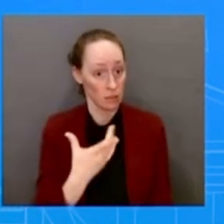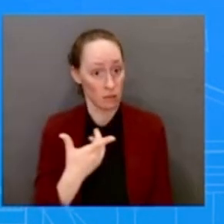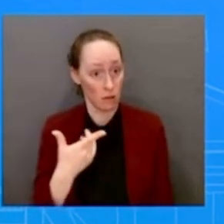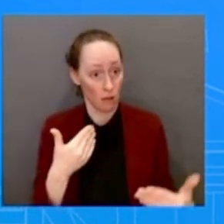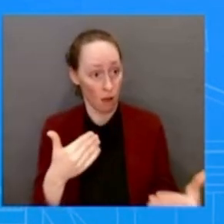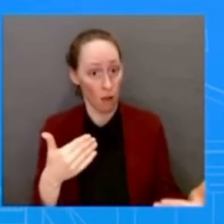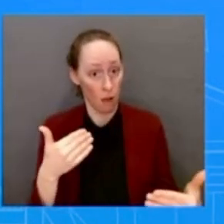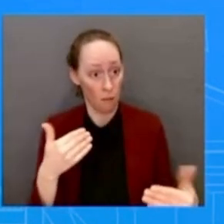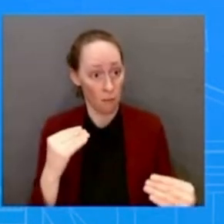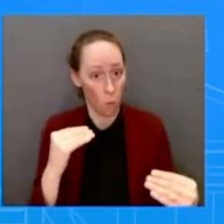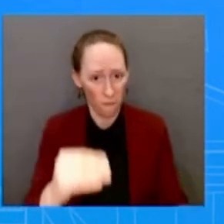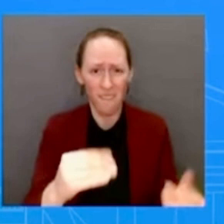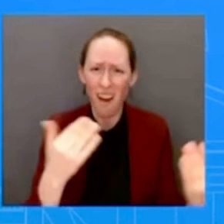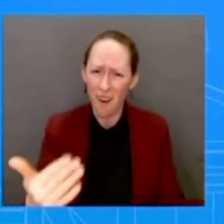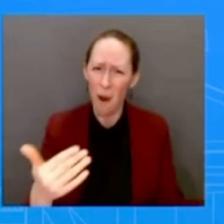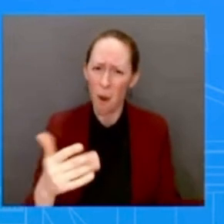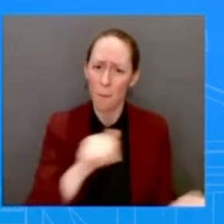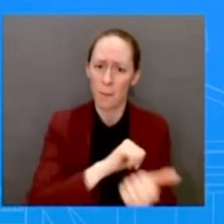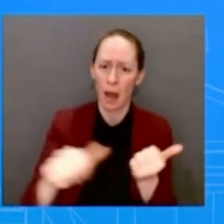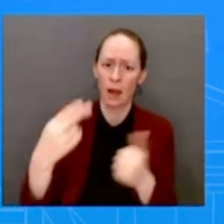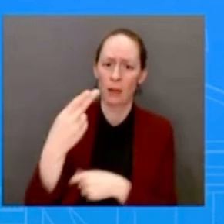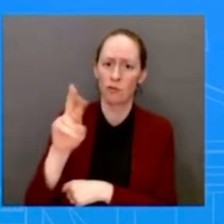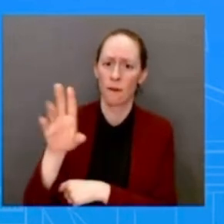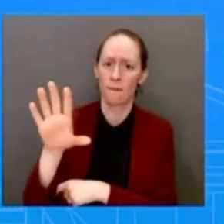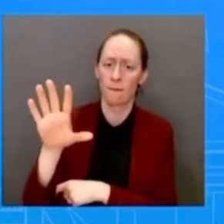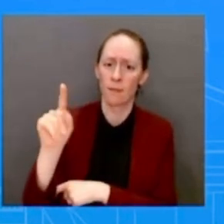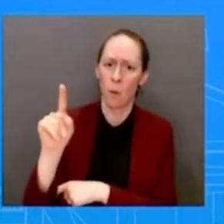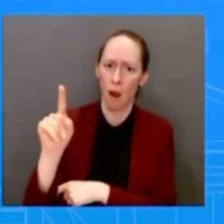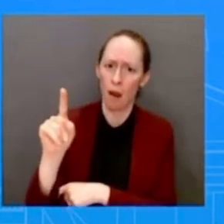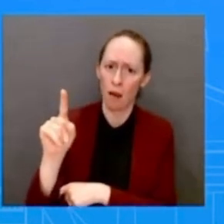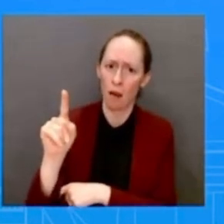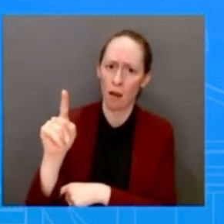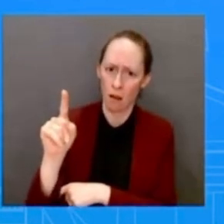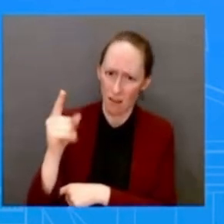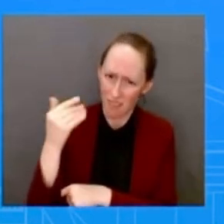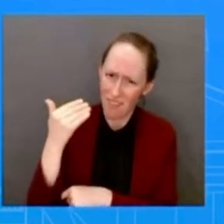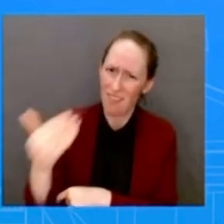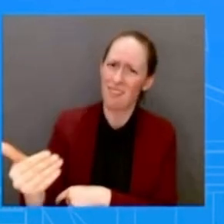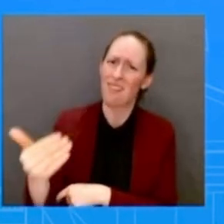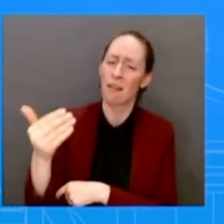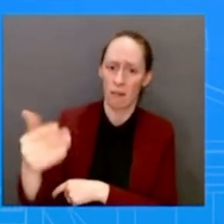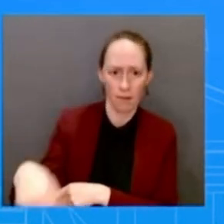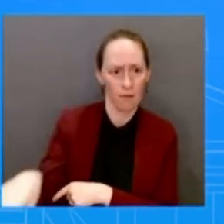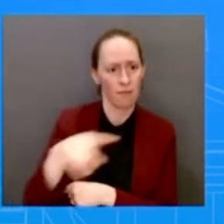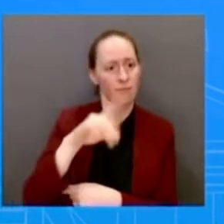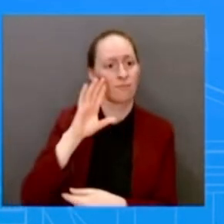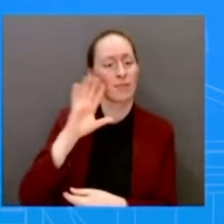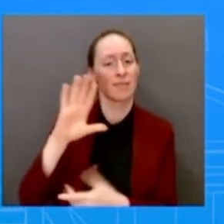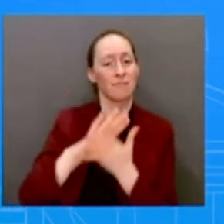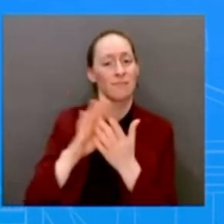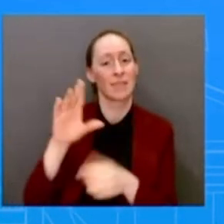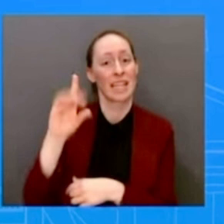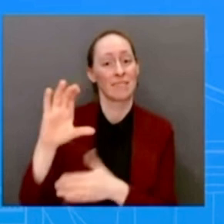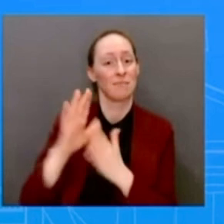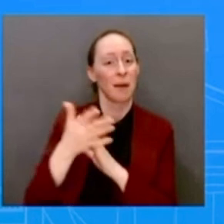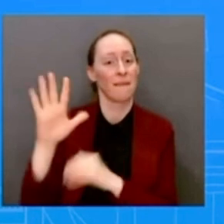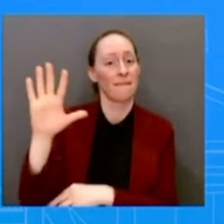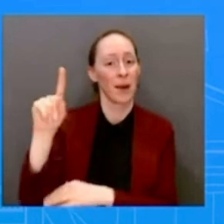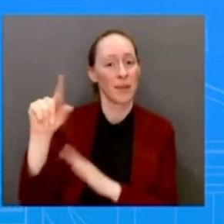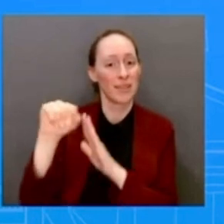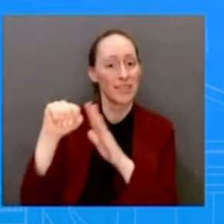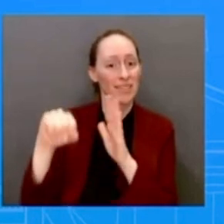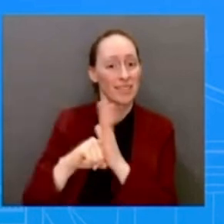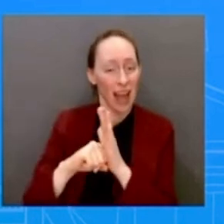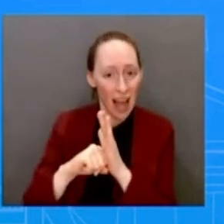make D.C. the 51 state. And so we never laid out where the president was going to go